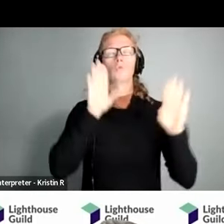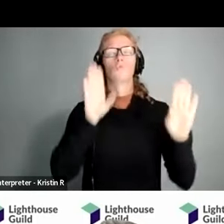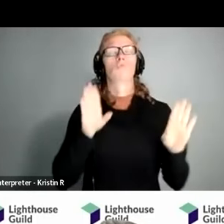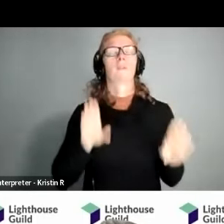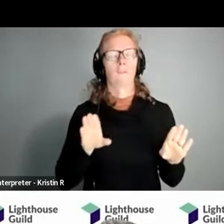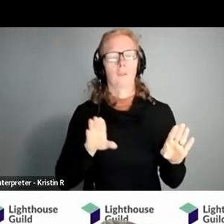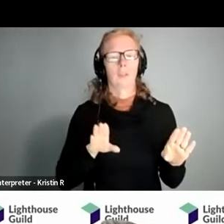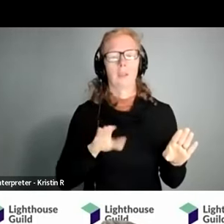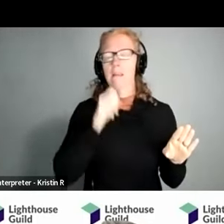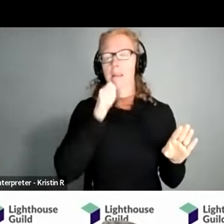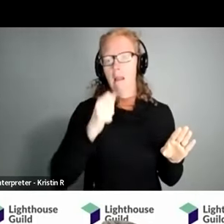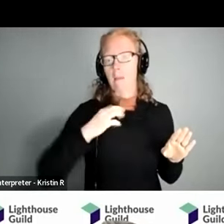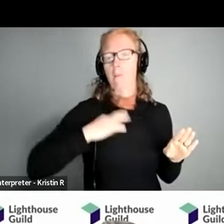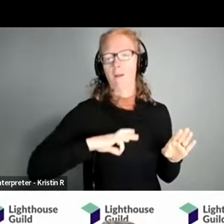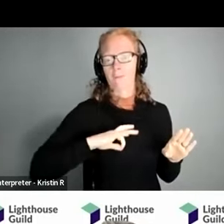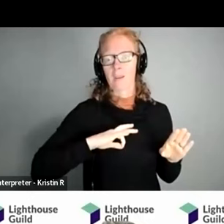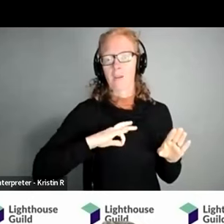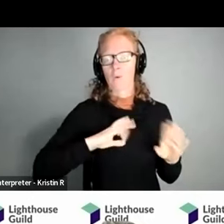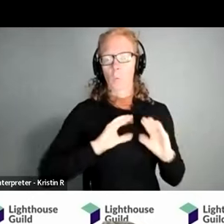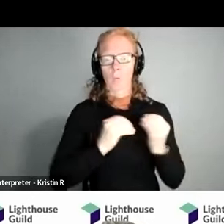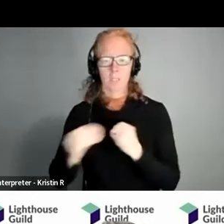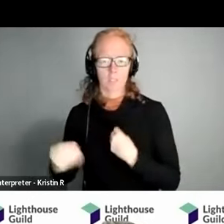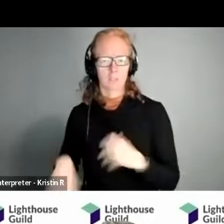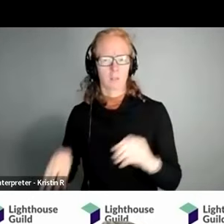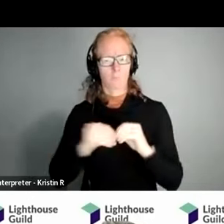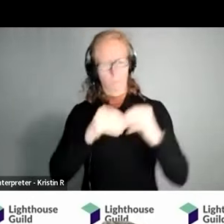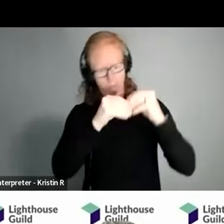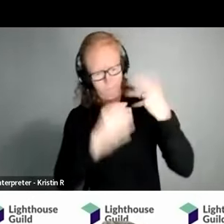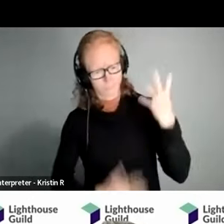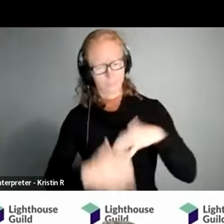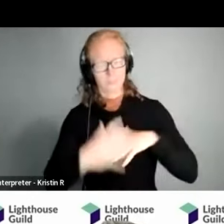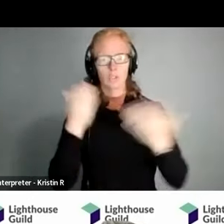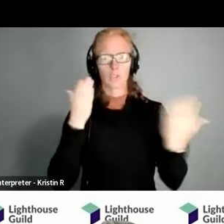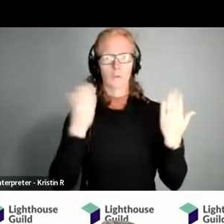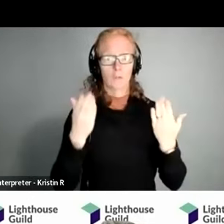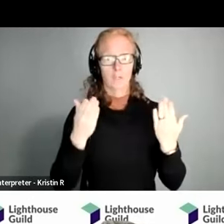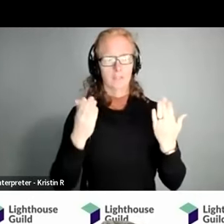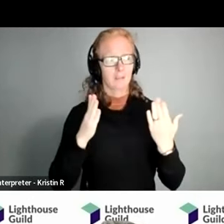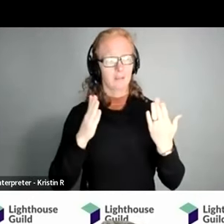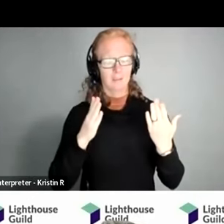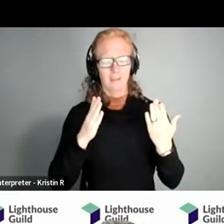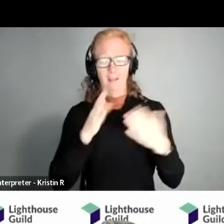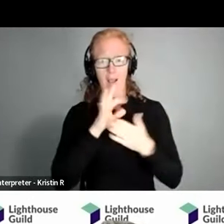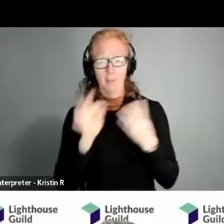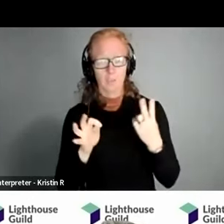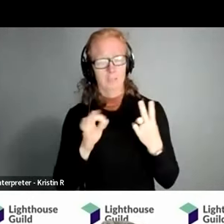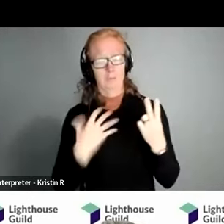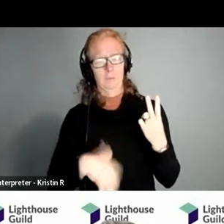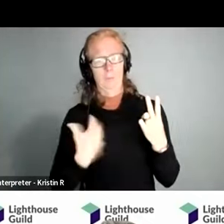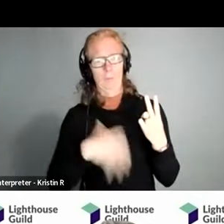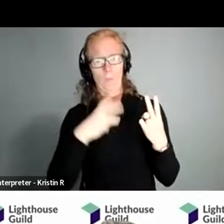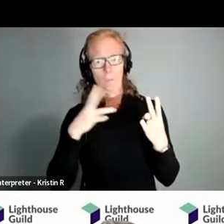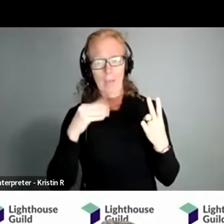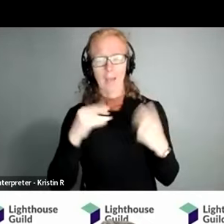organizations that offer my goodness far more services and options that i actually realized but really mostly